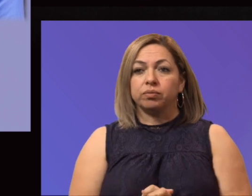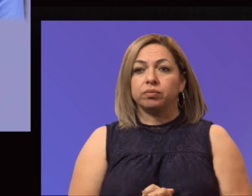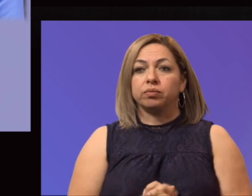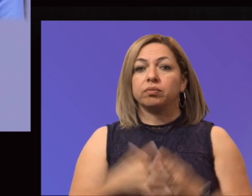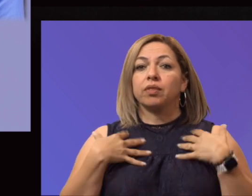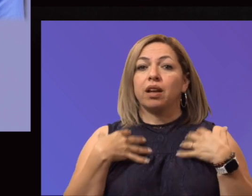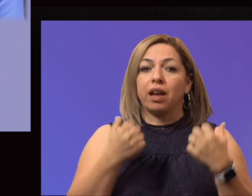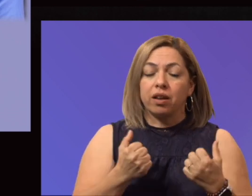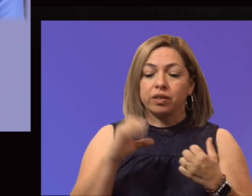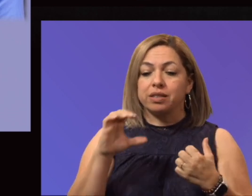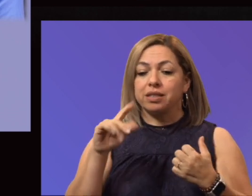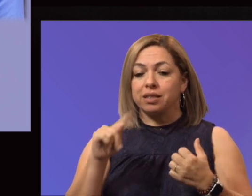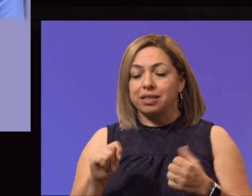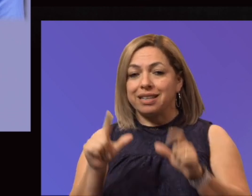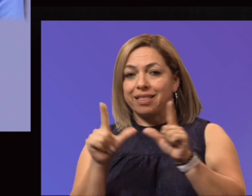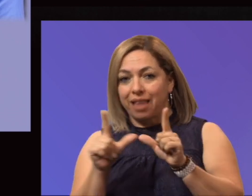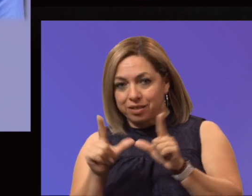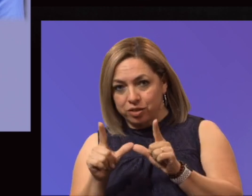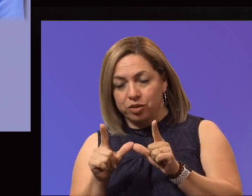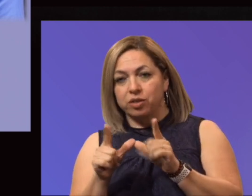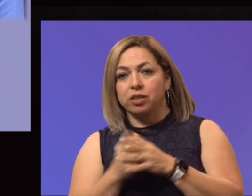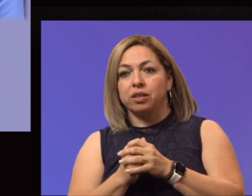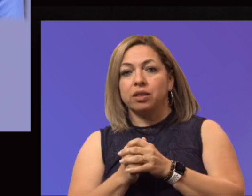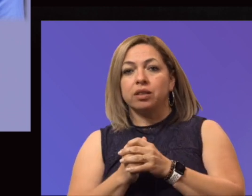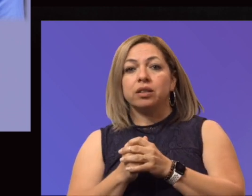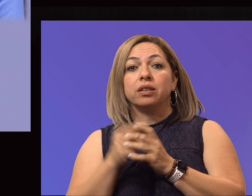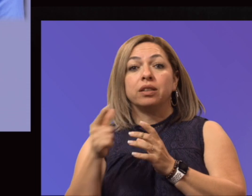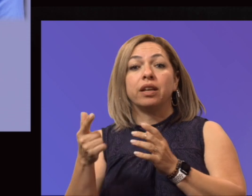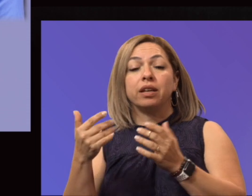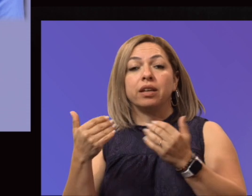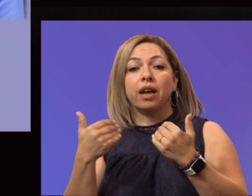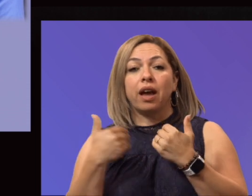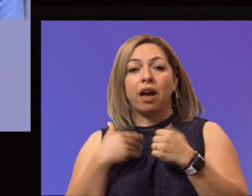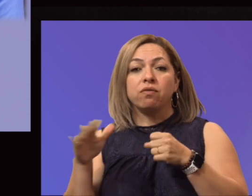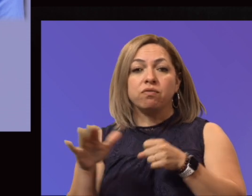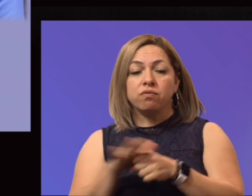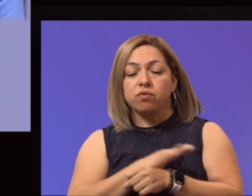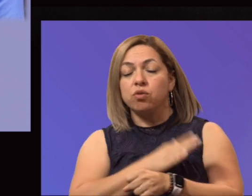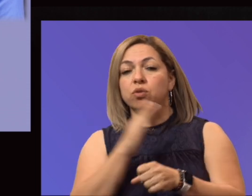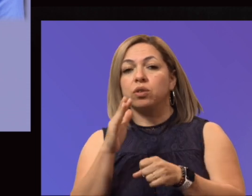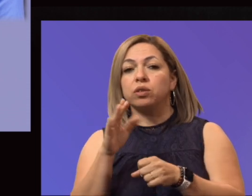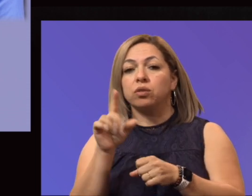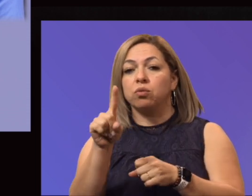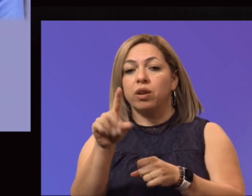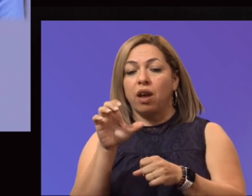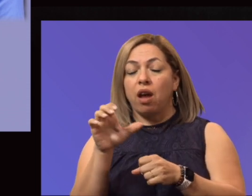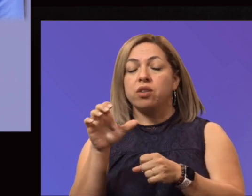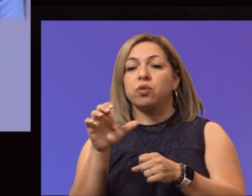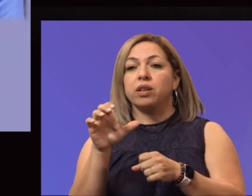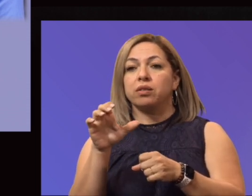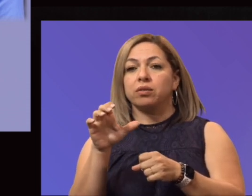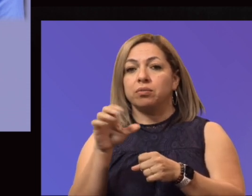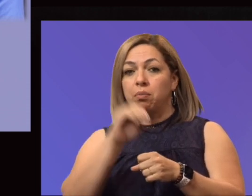licensure, as you can see, they have received a completion rate of 100% for our first-time testers. You see